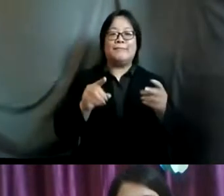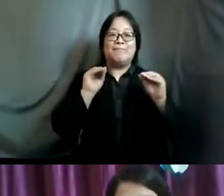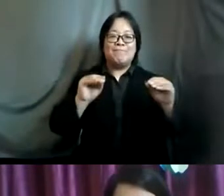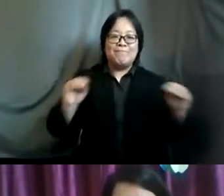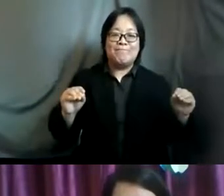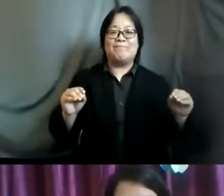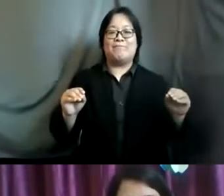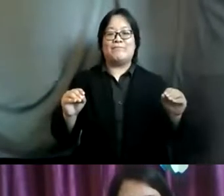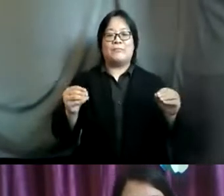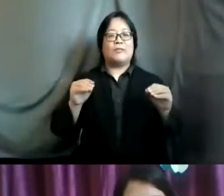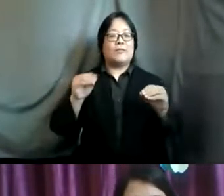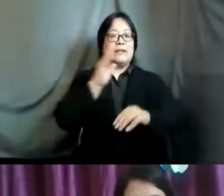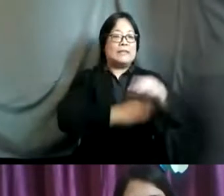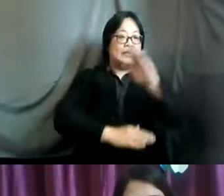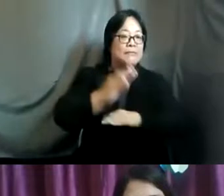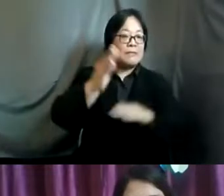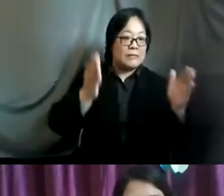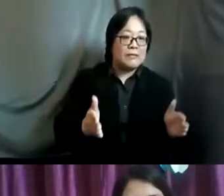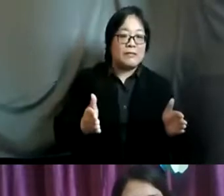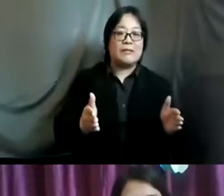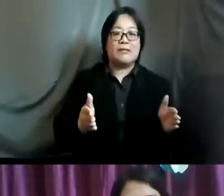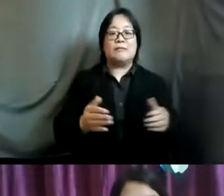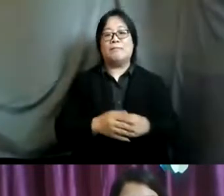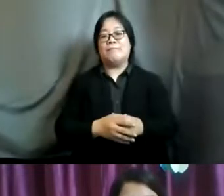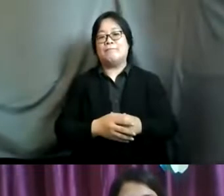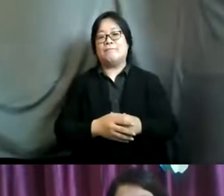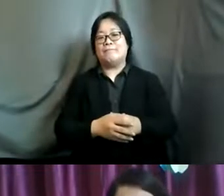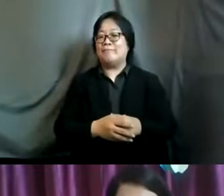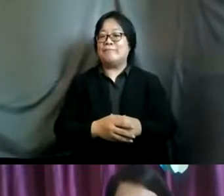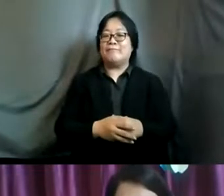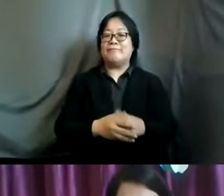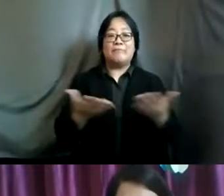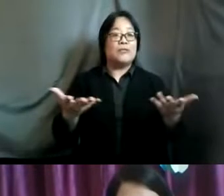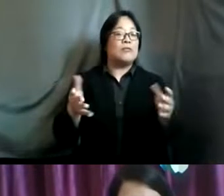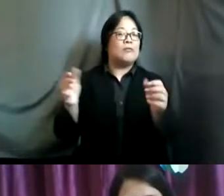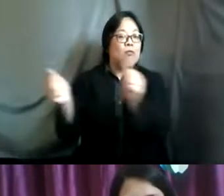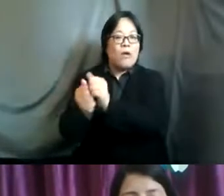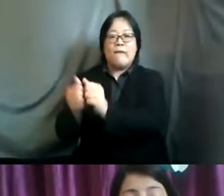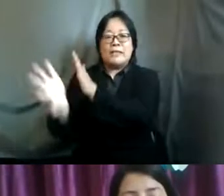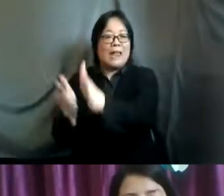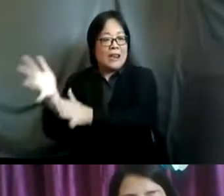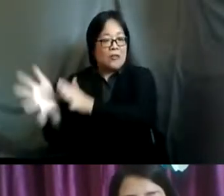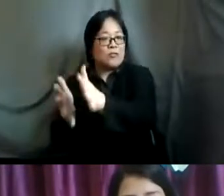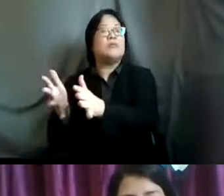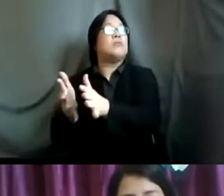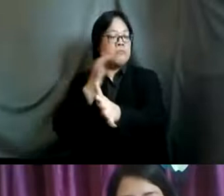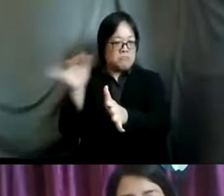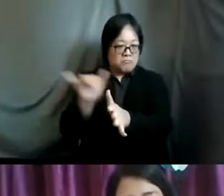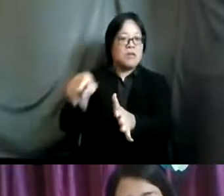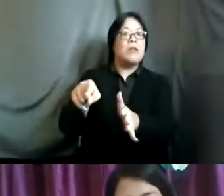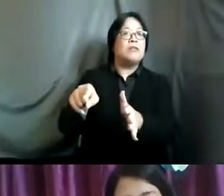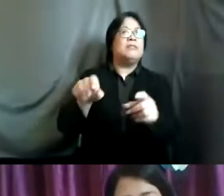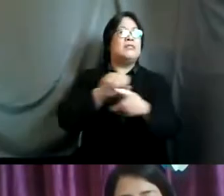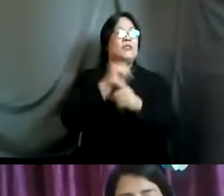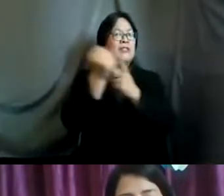disability people with um you know with um sign languages and many more even even in this situation they have been